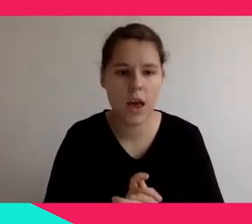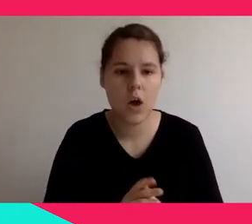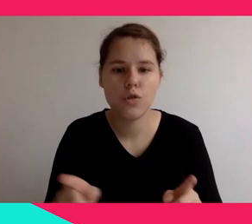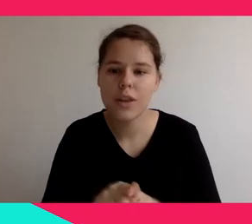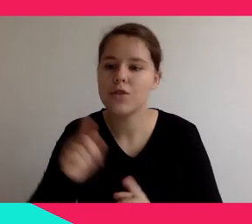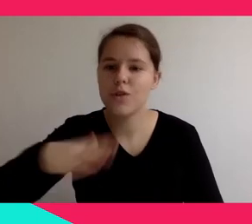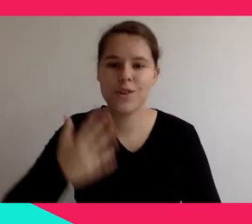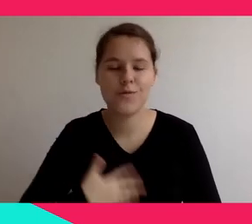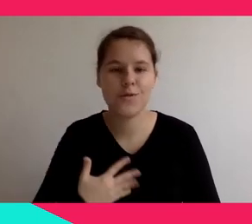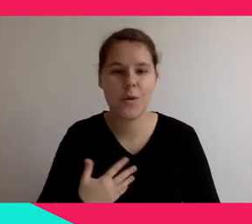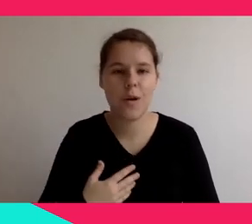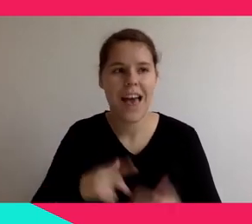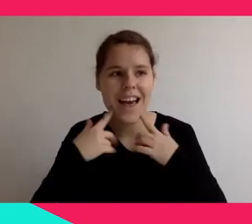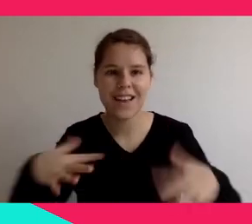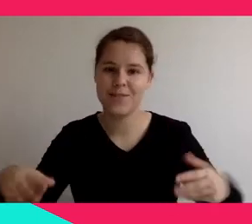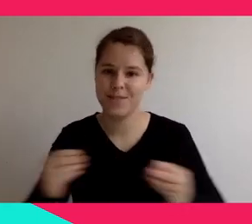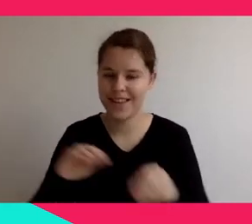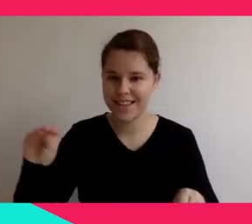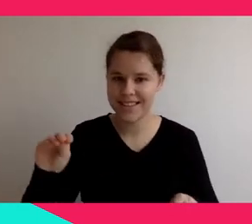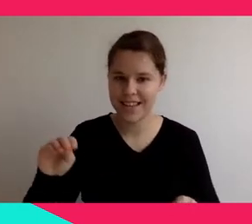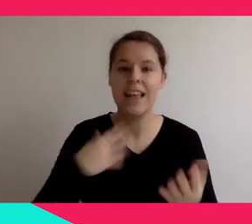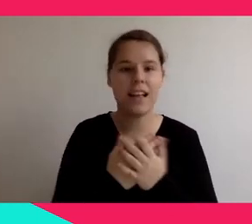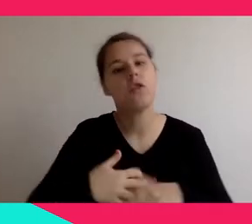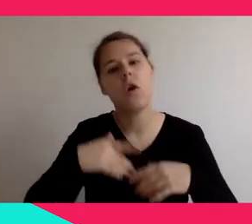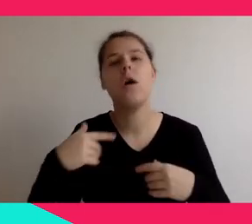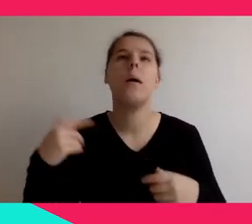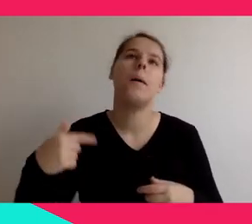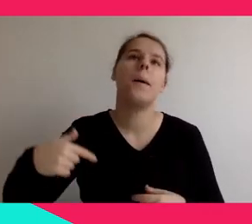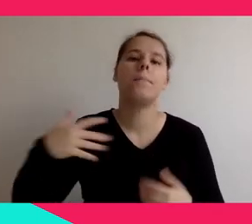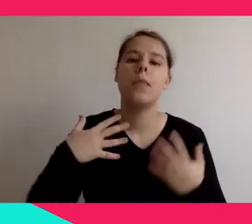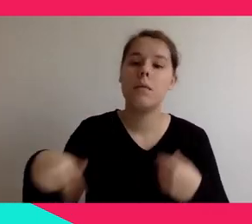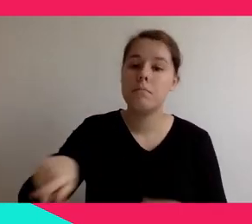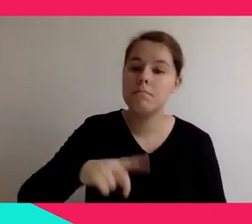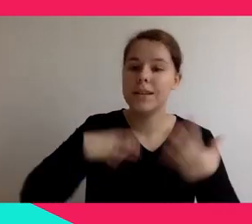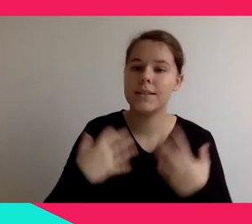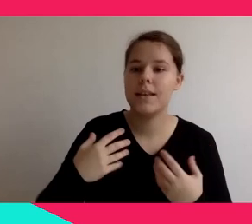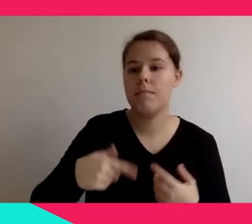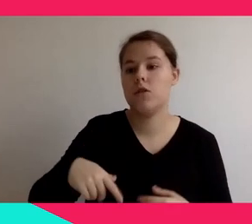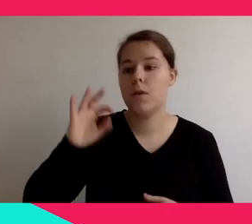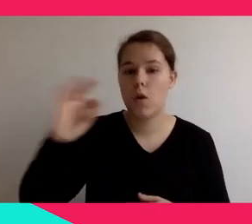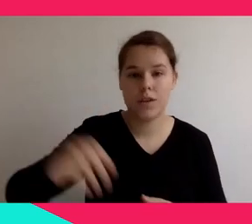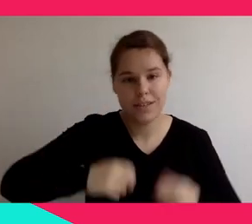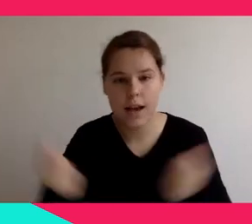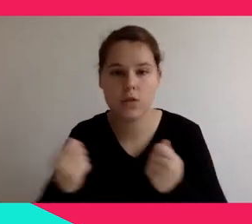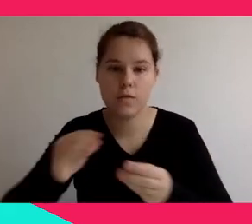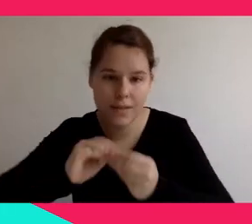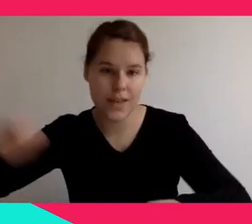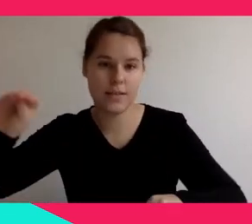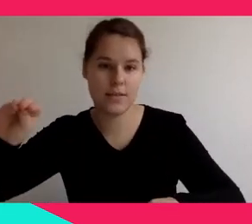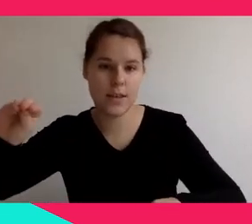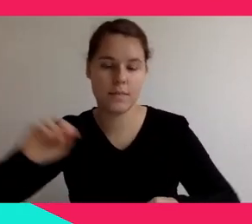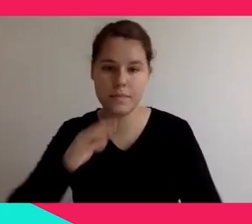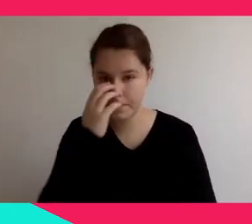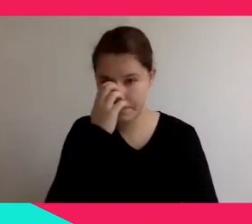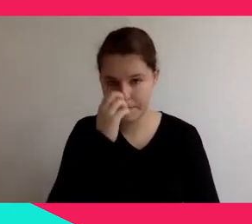possible before, during and after the visit. Deciding to go to a museum to an